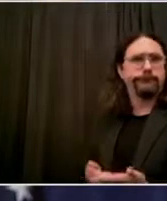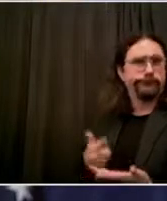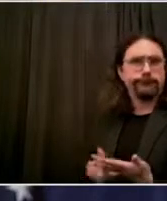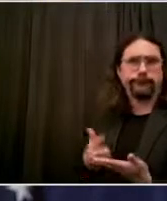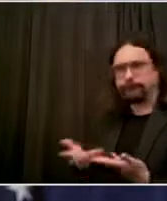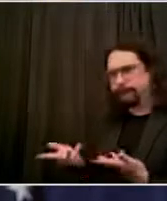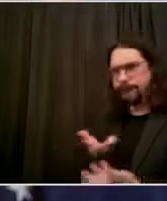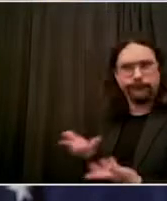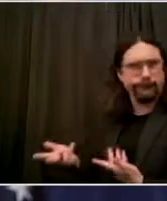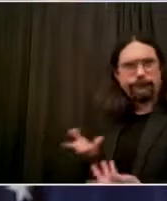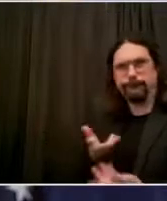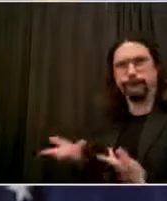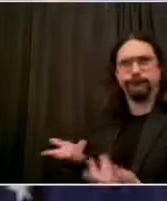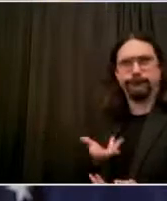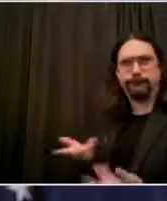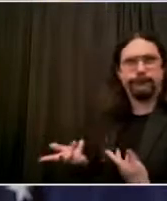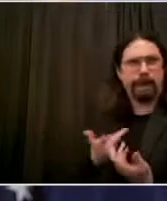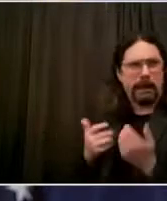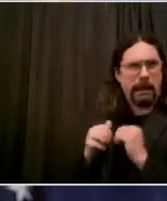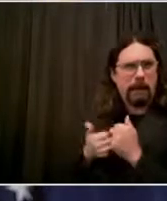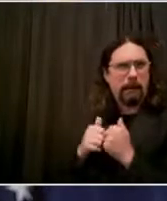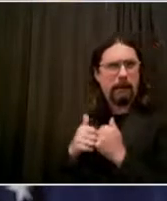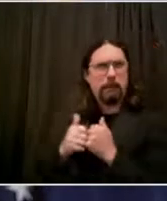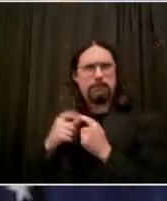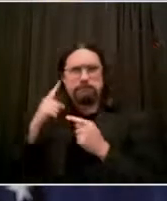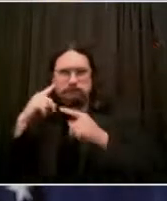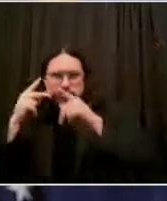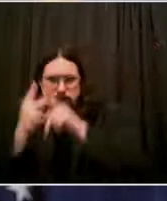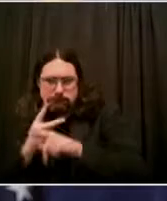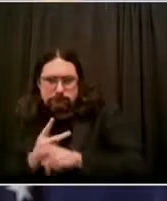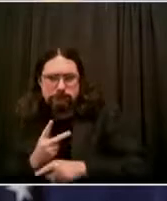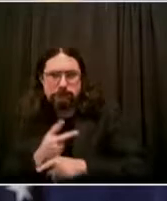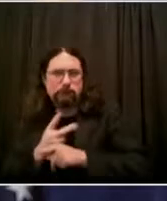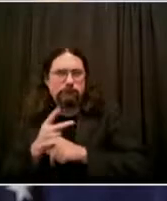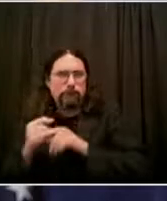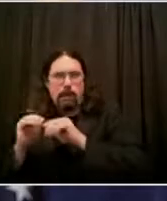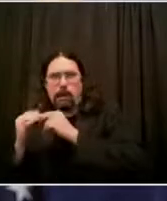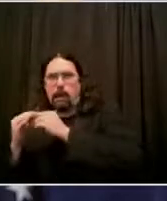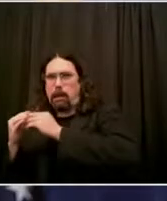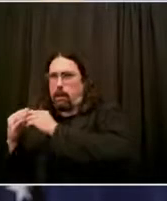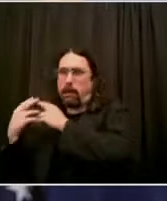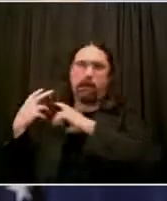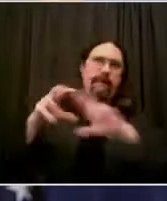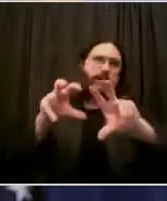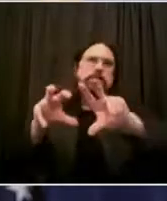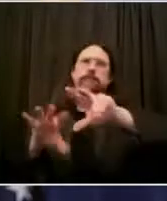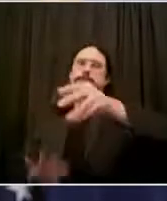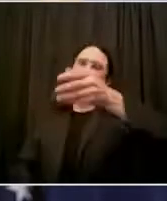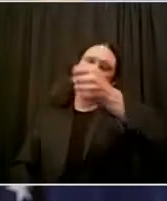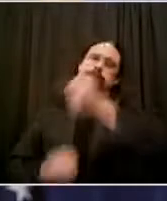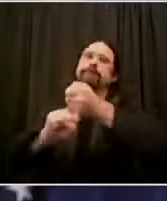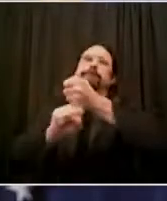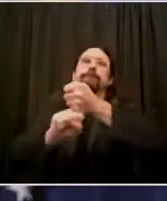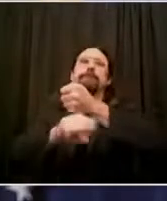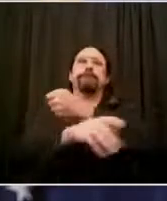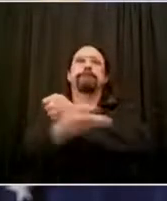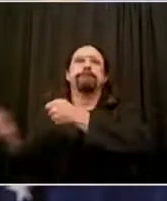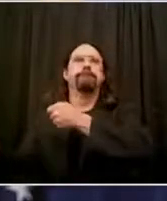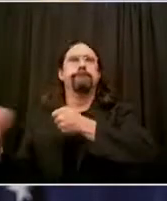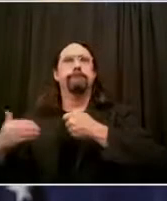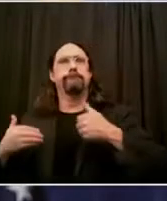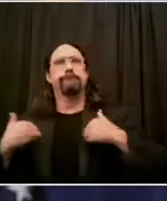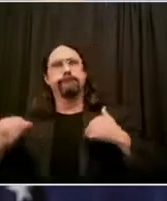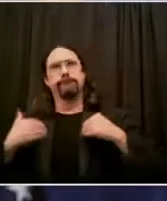If young people don't have constructive activities during the summer, I mean, even better, have